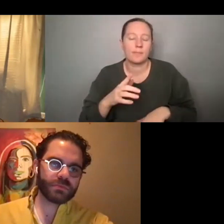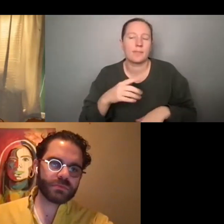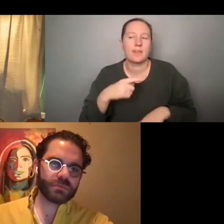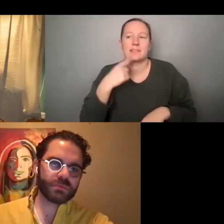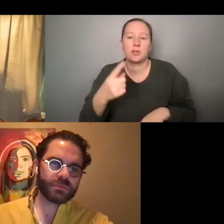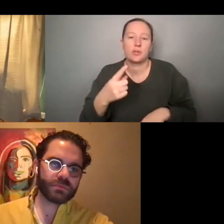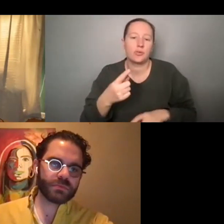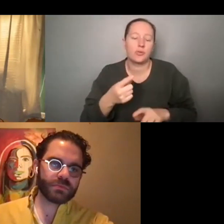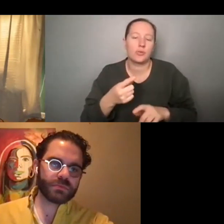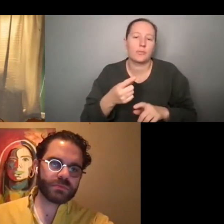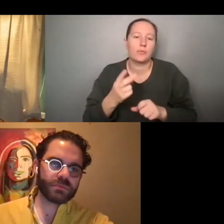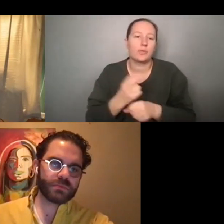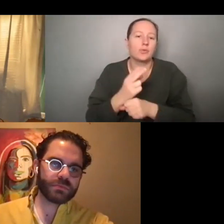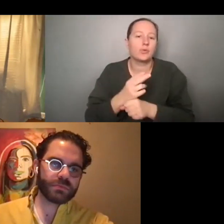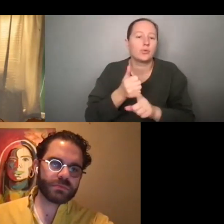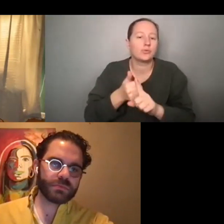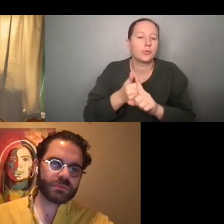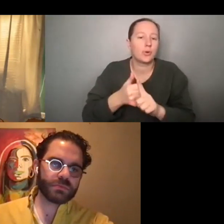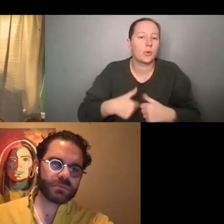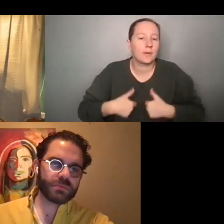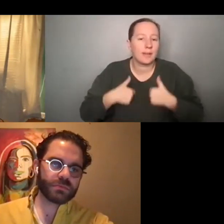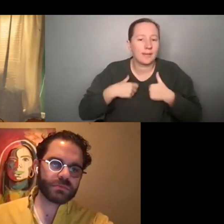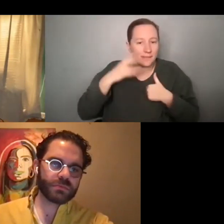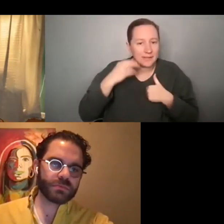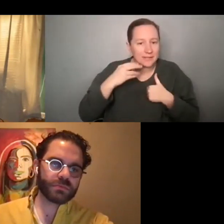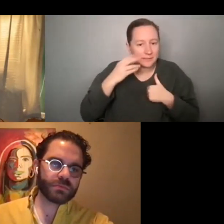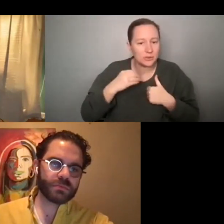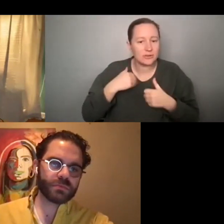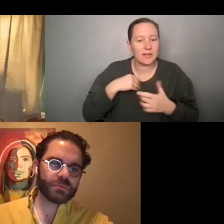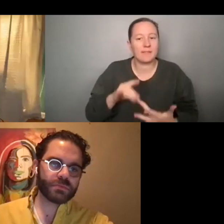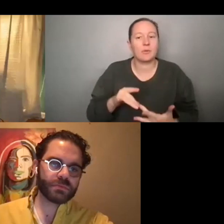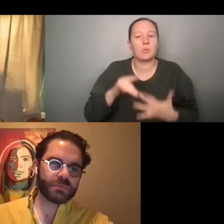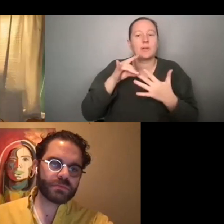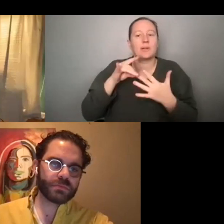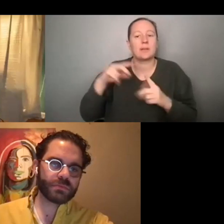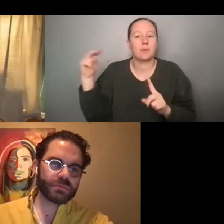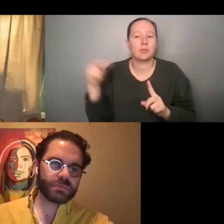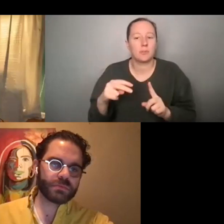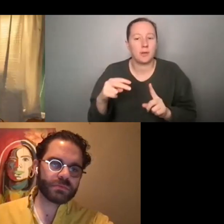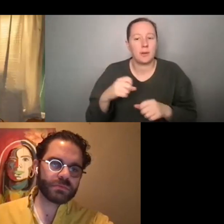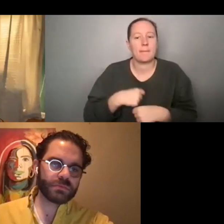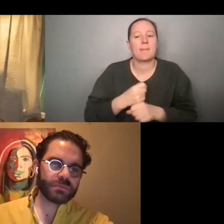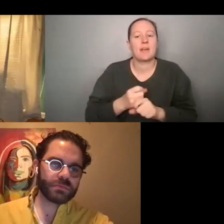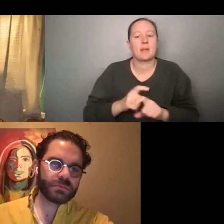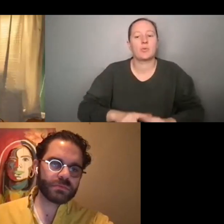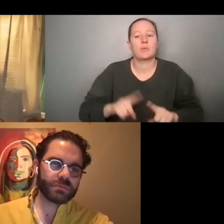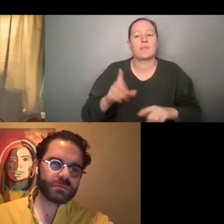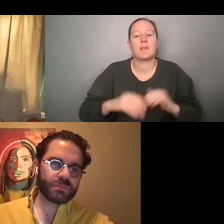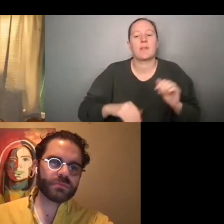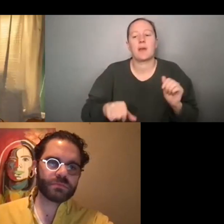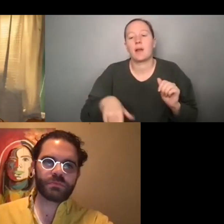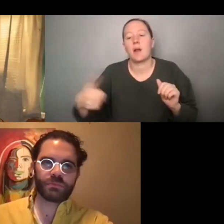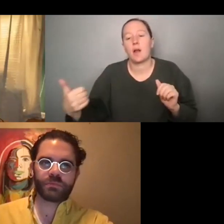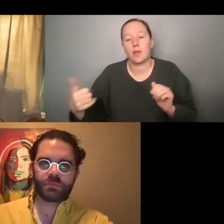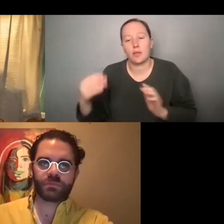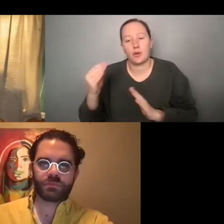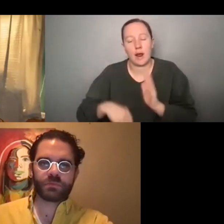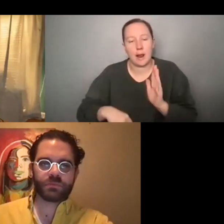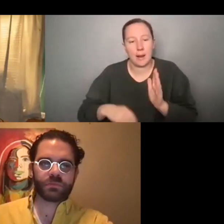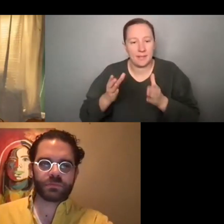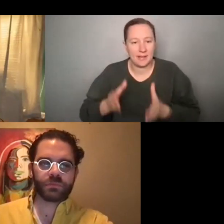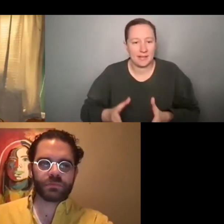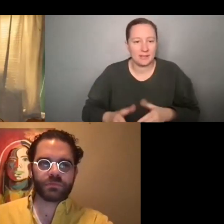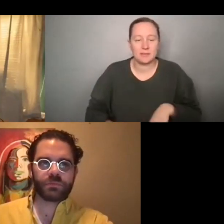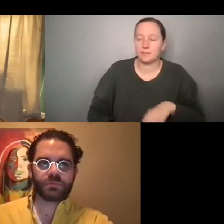so that you could have that unique perspective that makes you different from other applicants. Yeah,